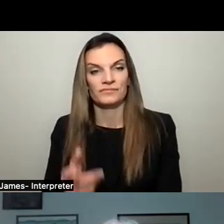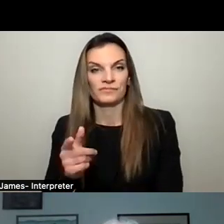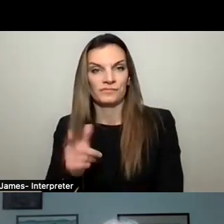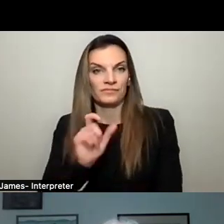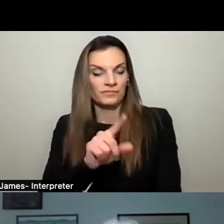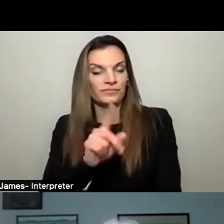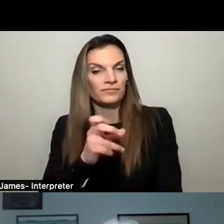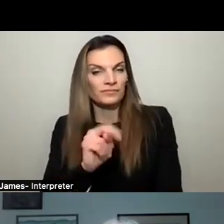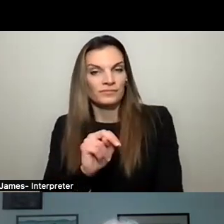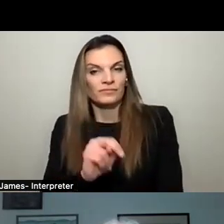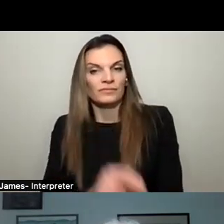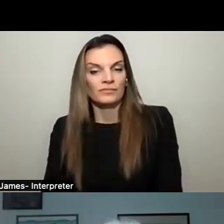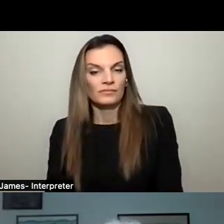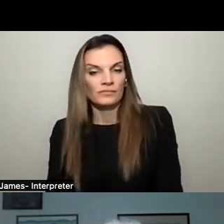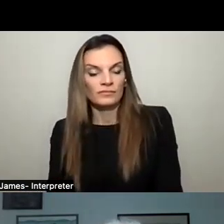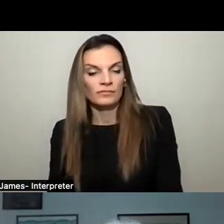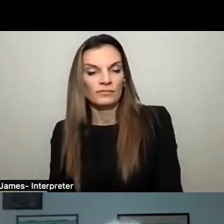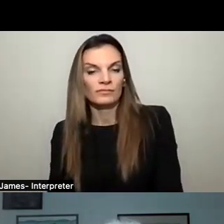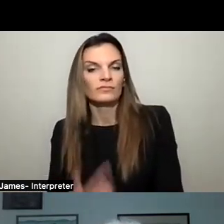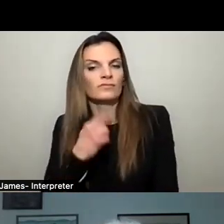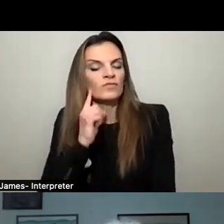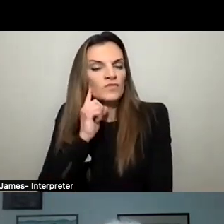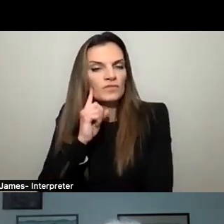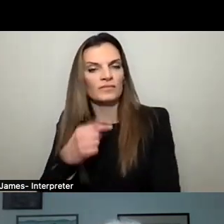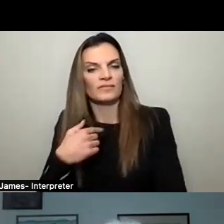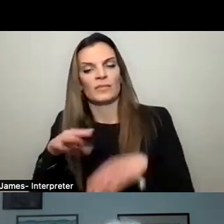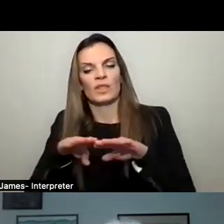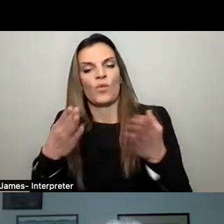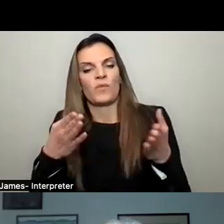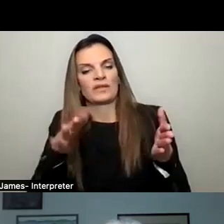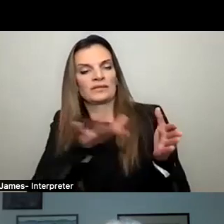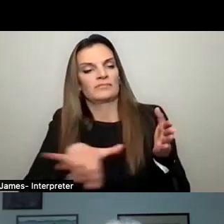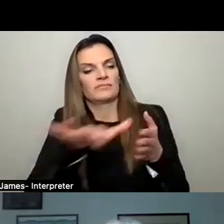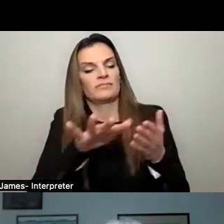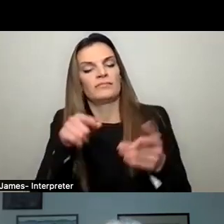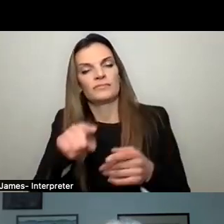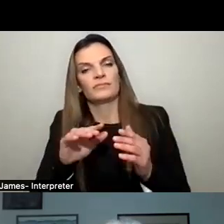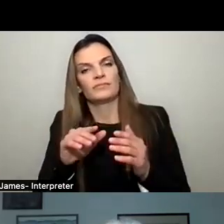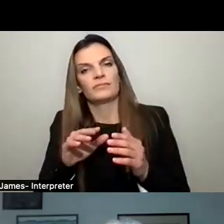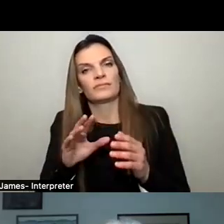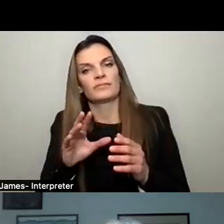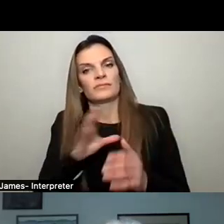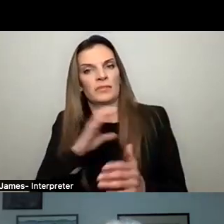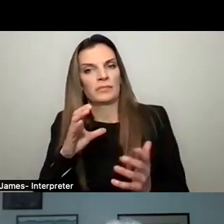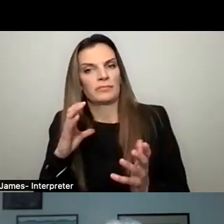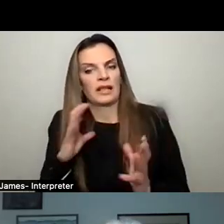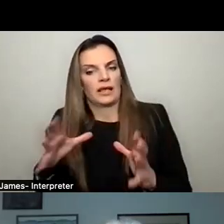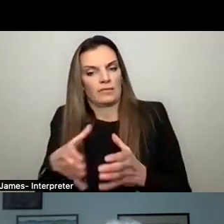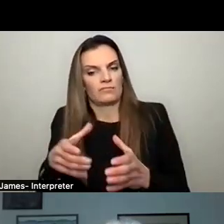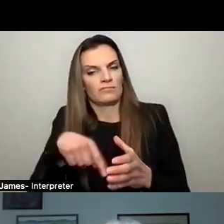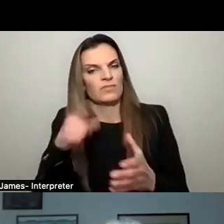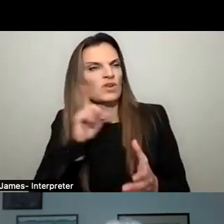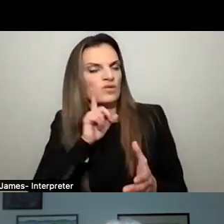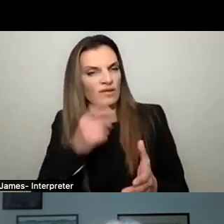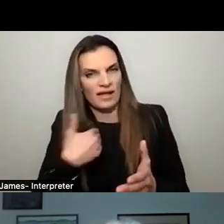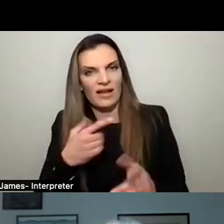has heard of an open spaces committee that influences development in the village, but can't find any information about it on